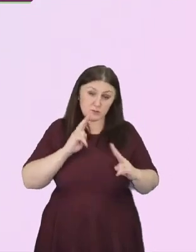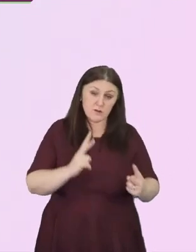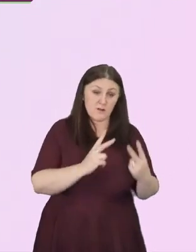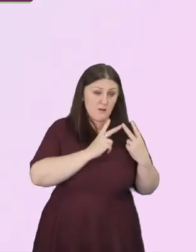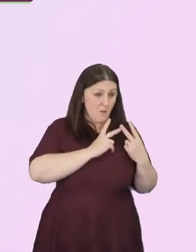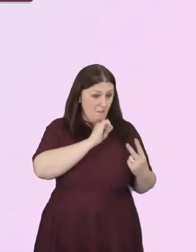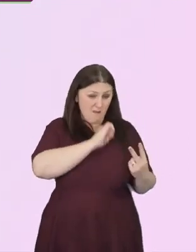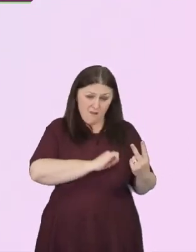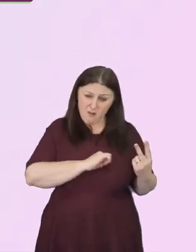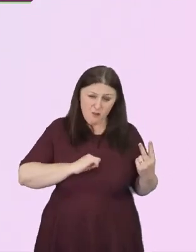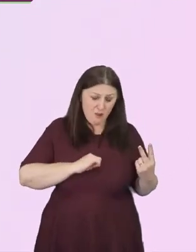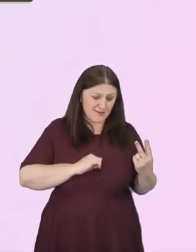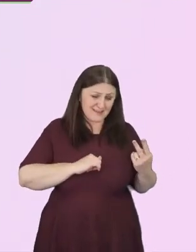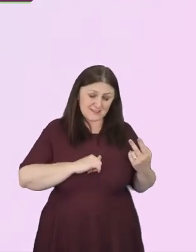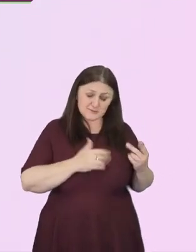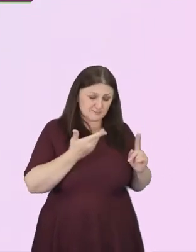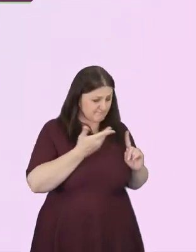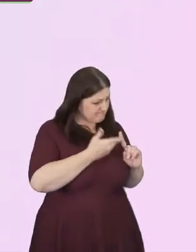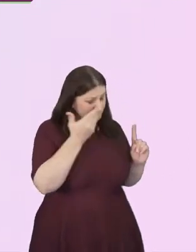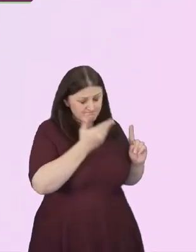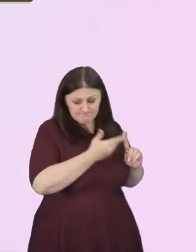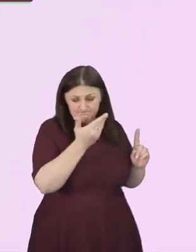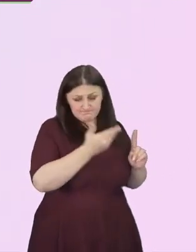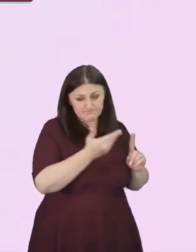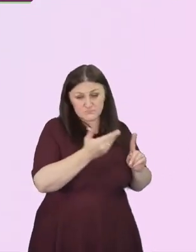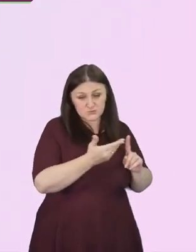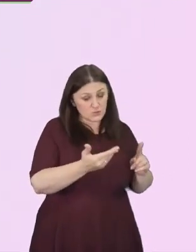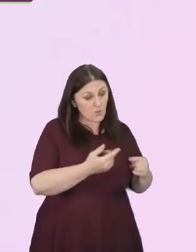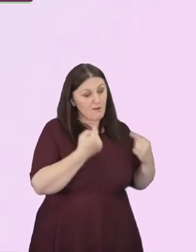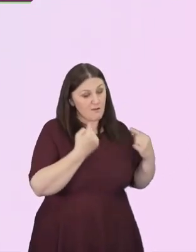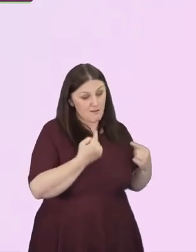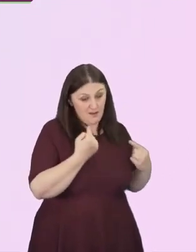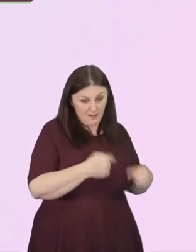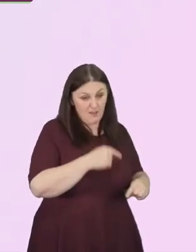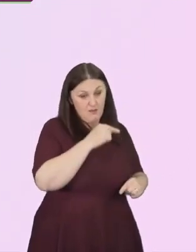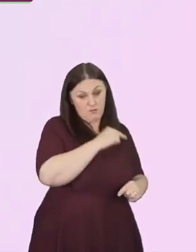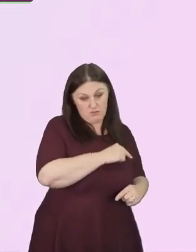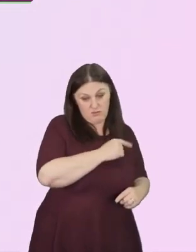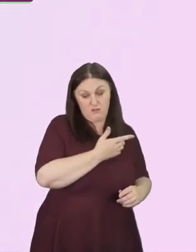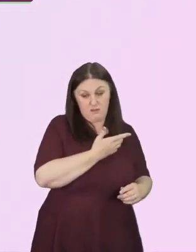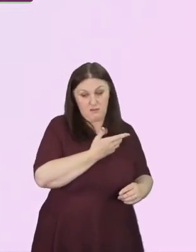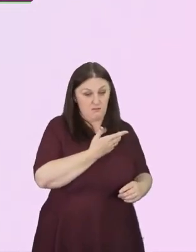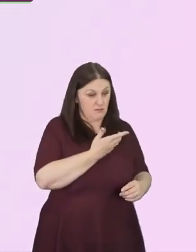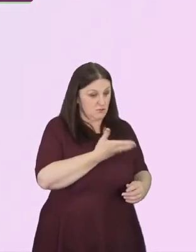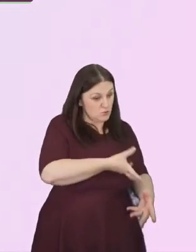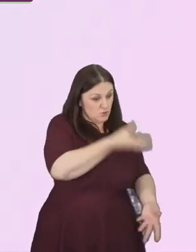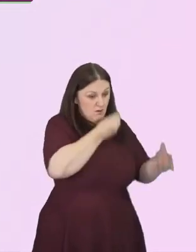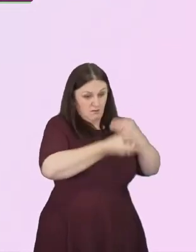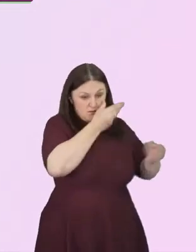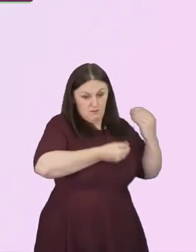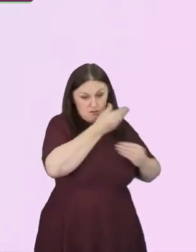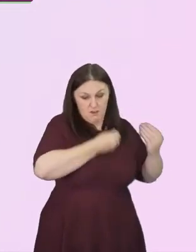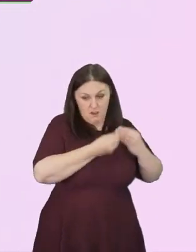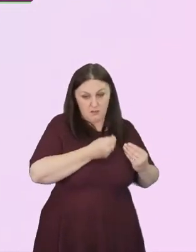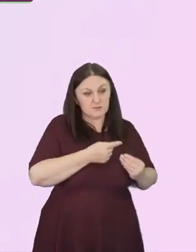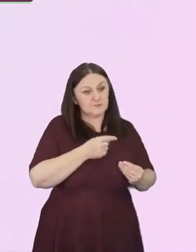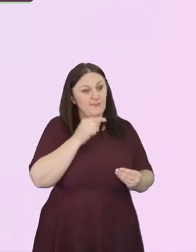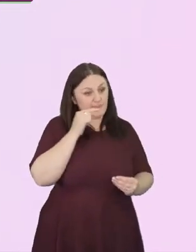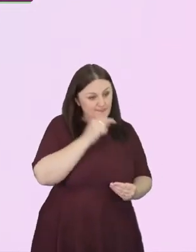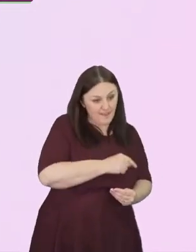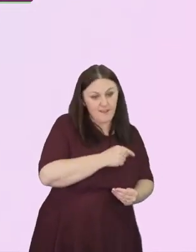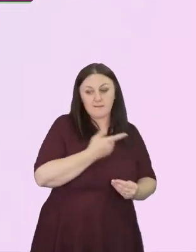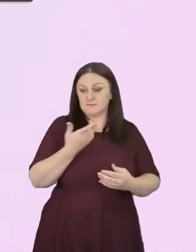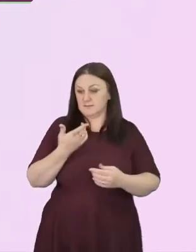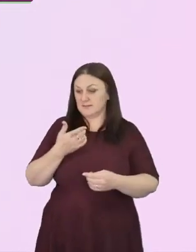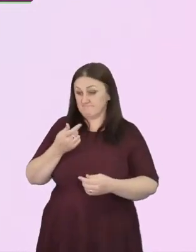that continues to work on into present day inequality and into prejudice and injustice.